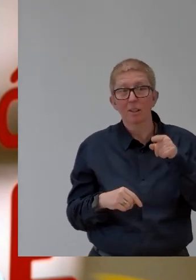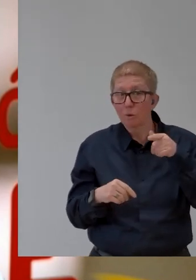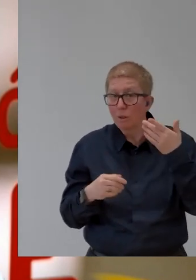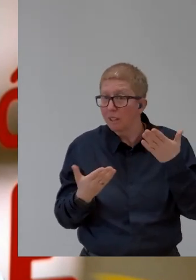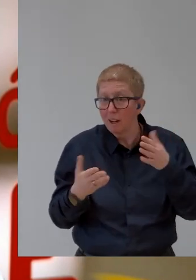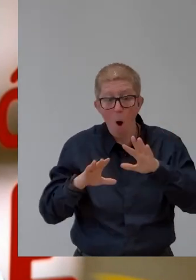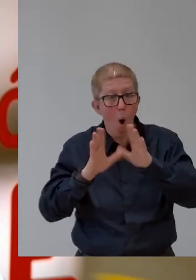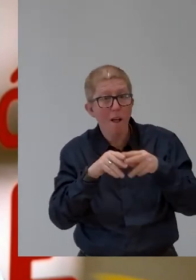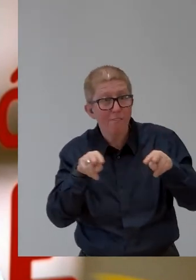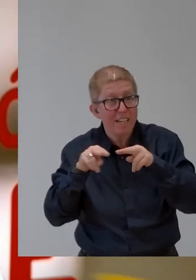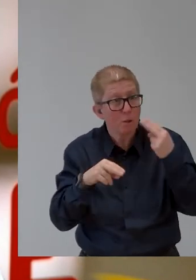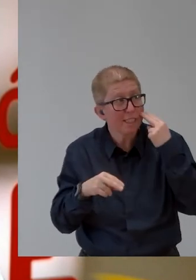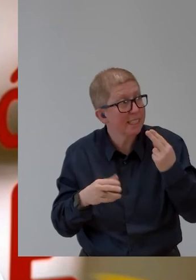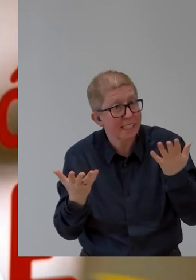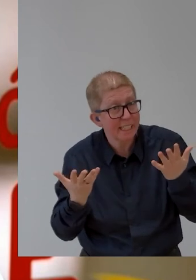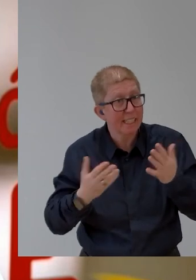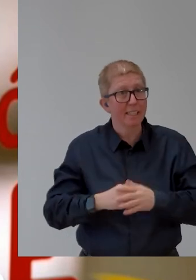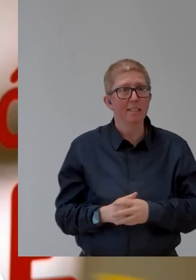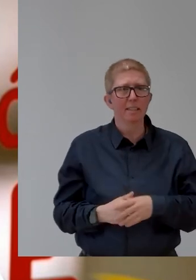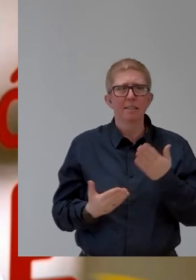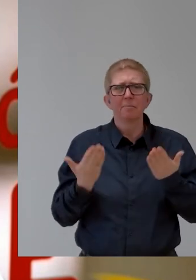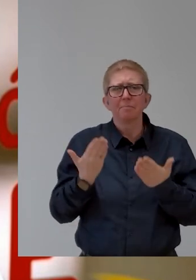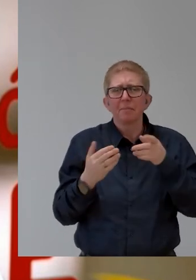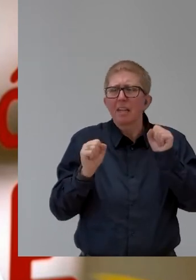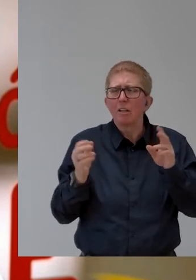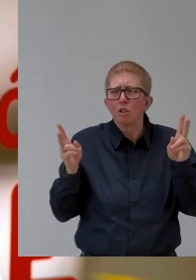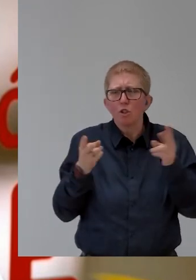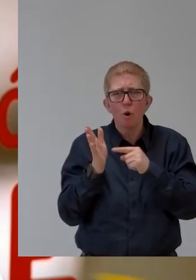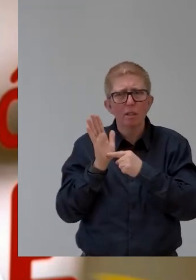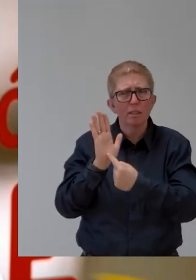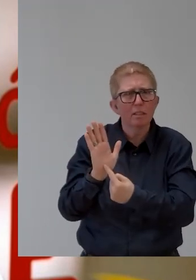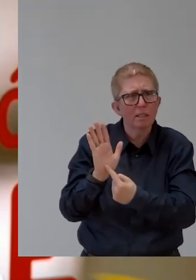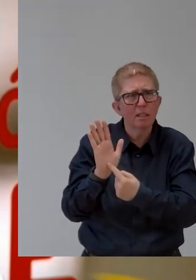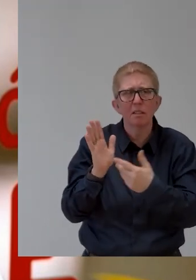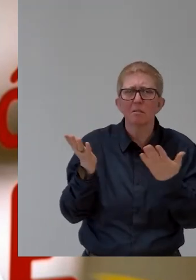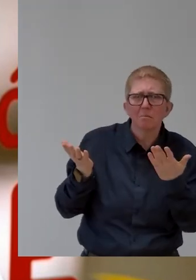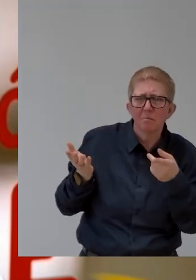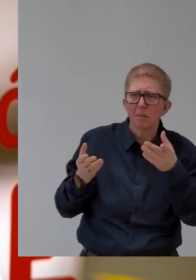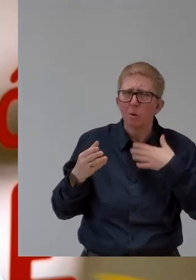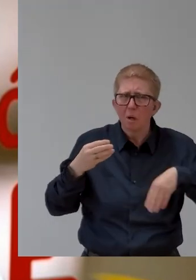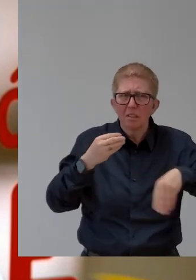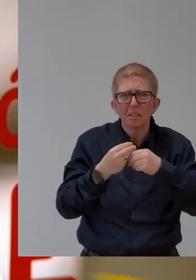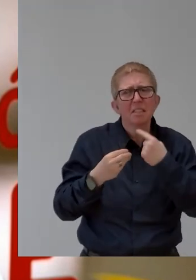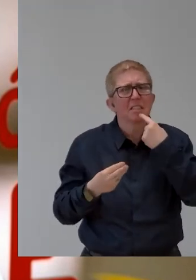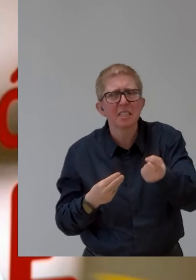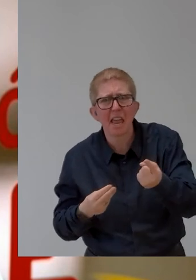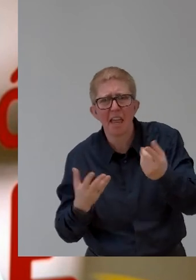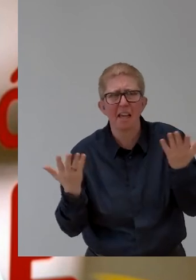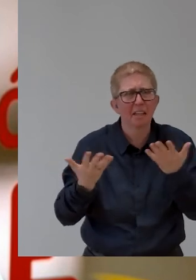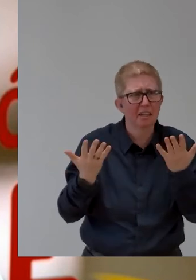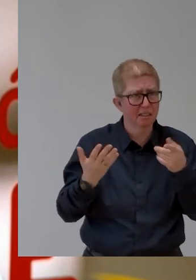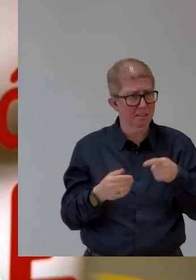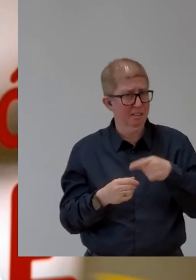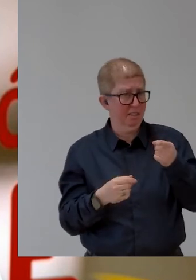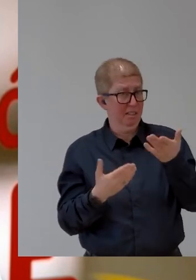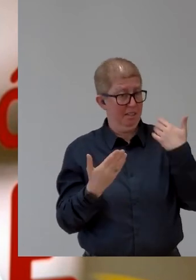and then also Apuja to ask for some takeaways, something that was remarkable for you as an expert in that field that